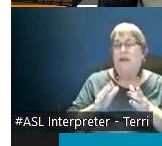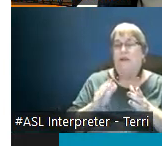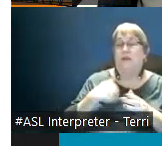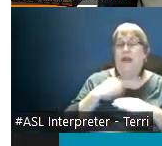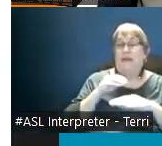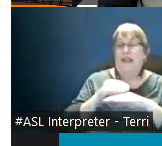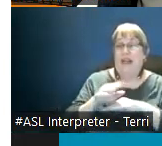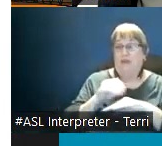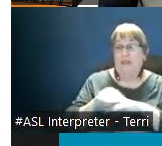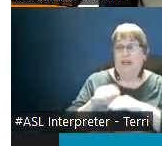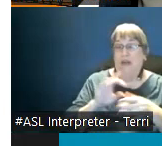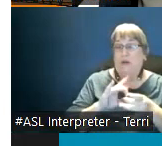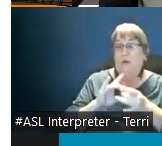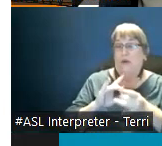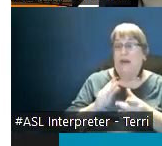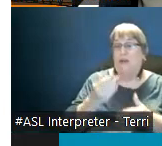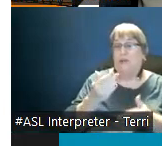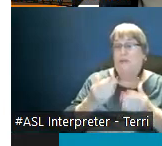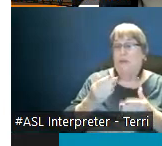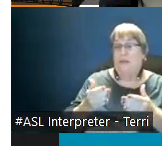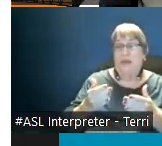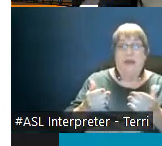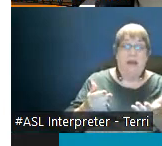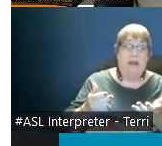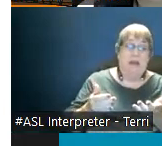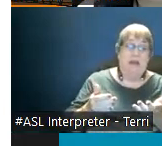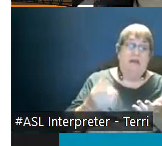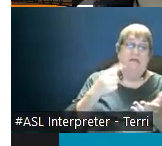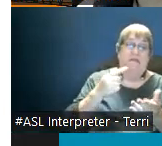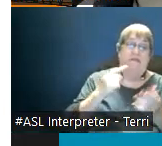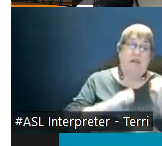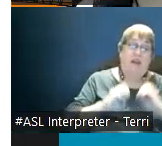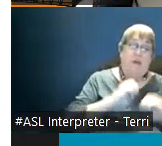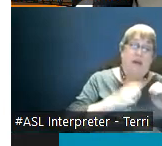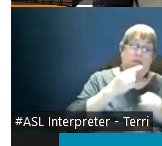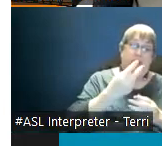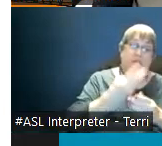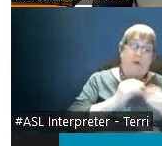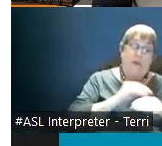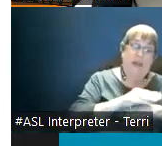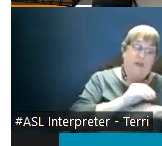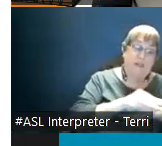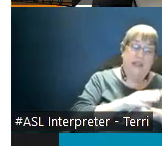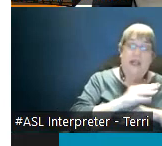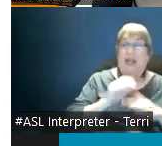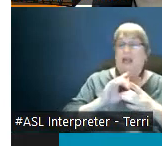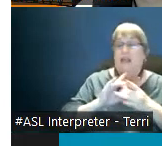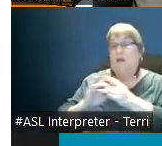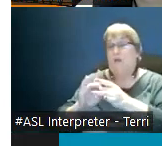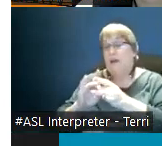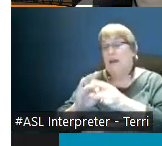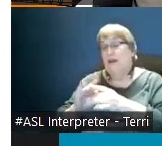coordinators so you may be evaluated both in terms of your counseling side and also be asked about the coordination work you do we have some